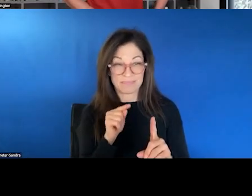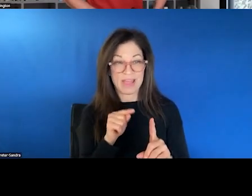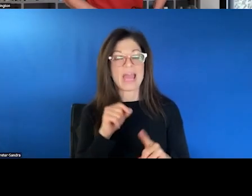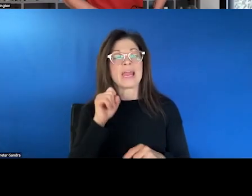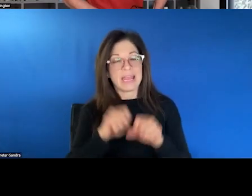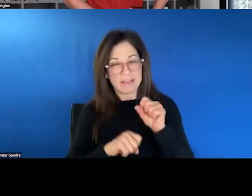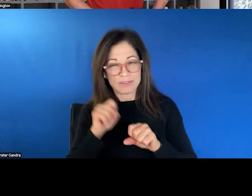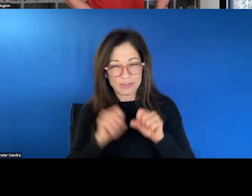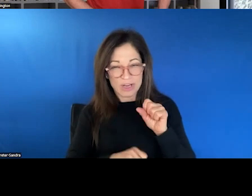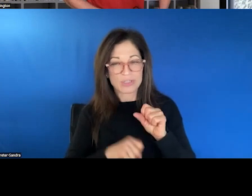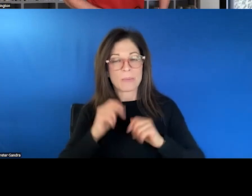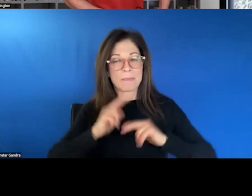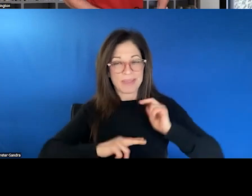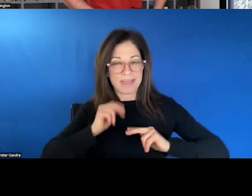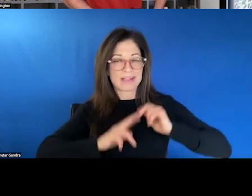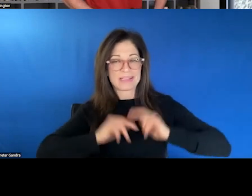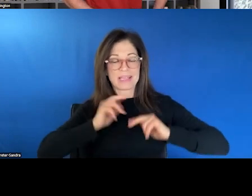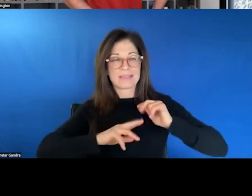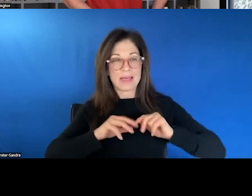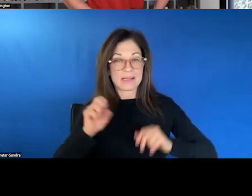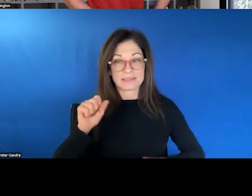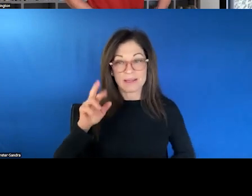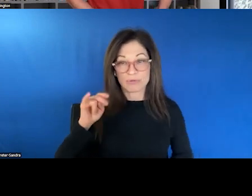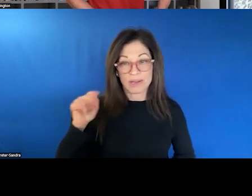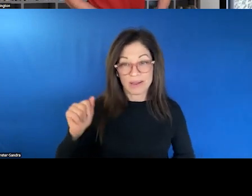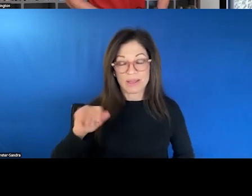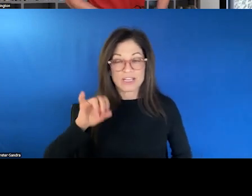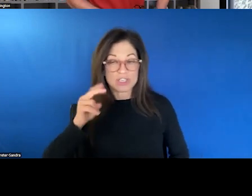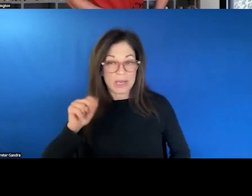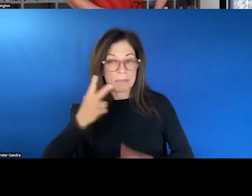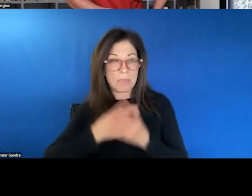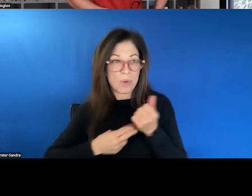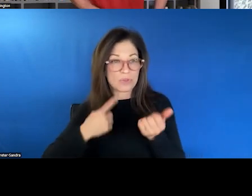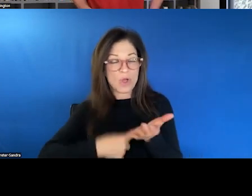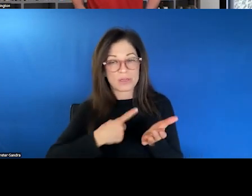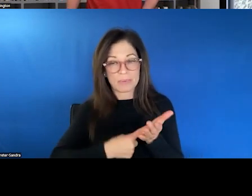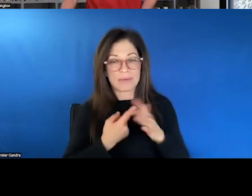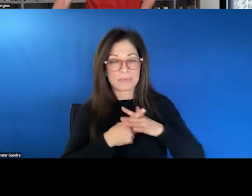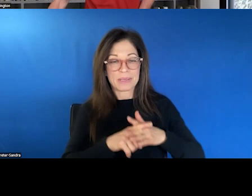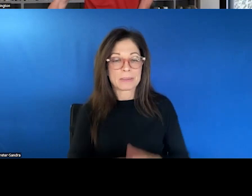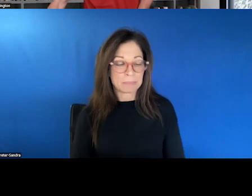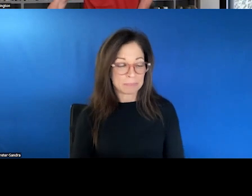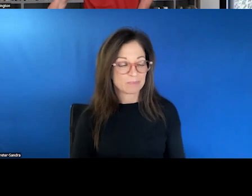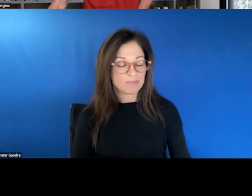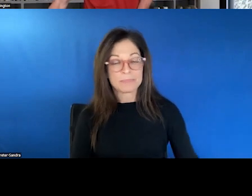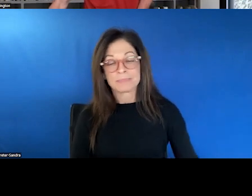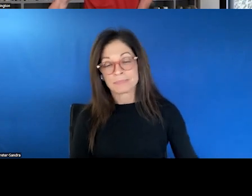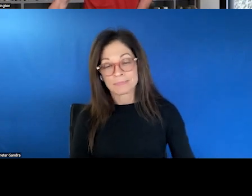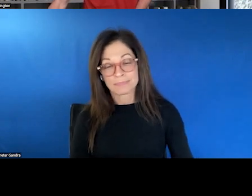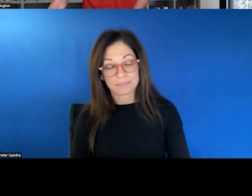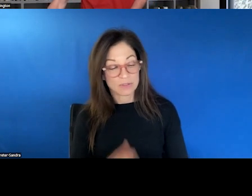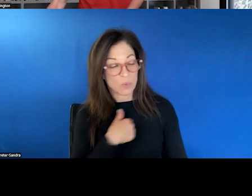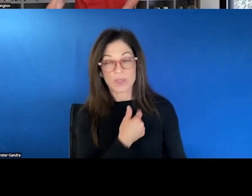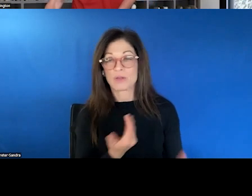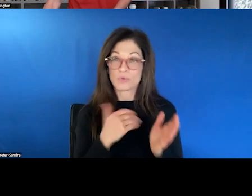building that Sabrina and Jen both talked about at the outset. So we republished